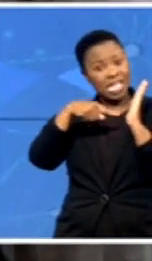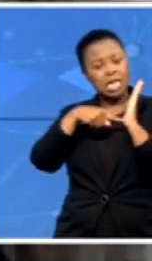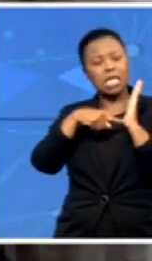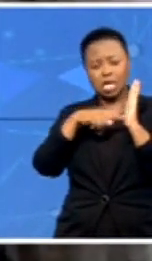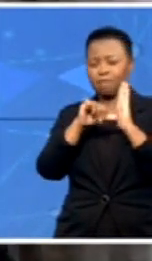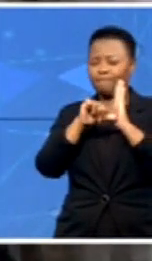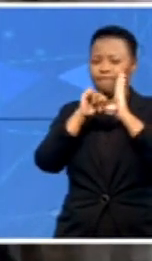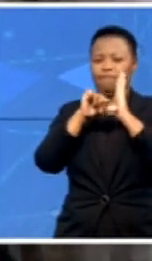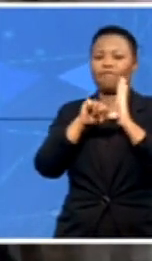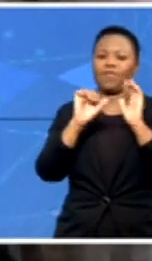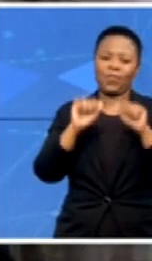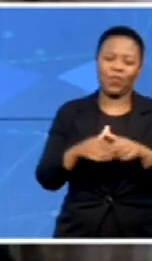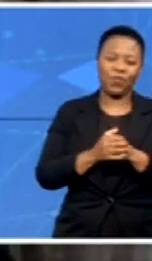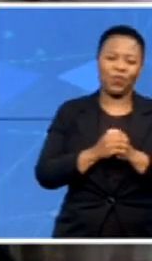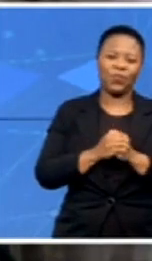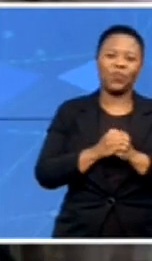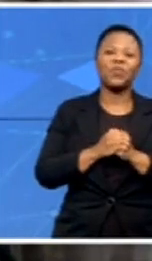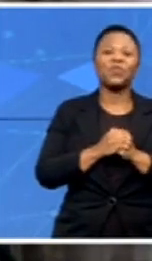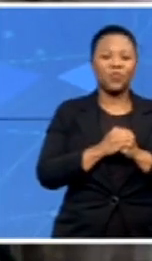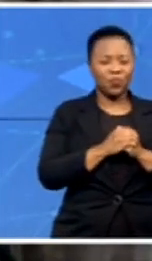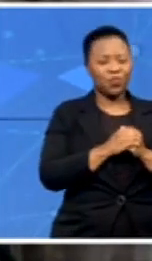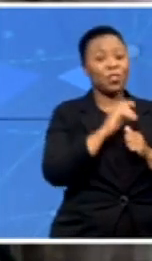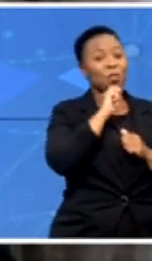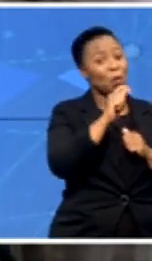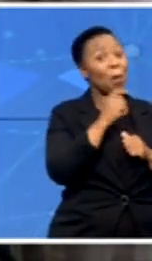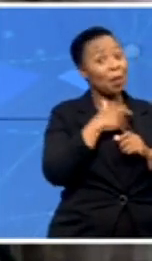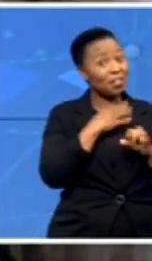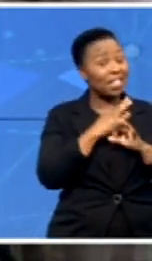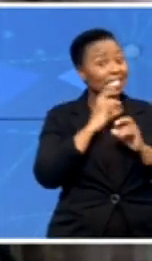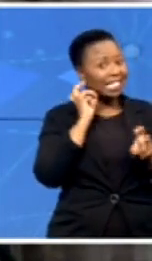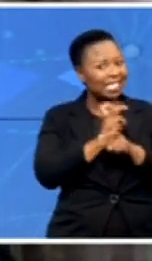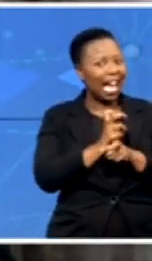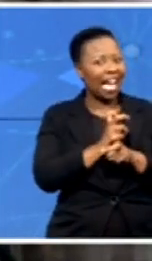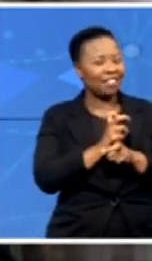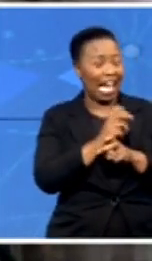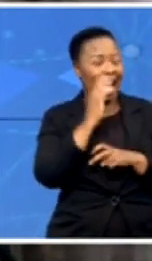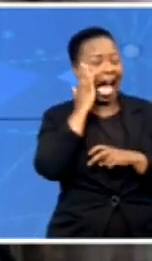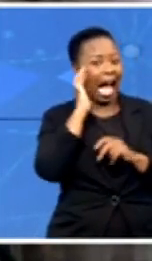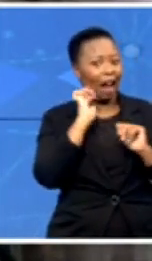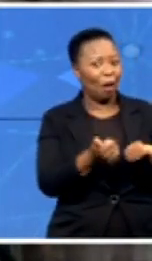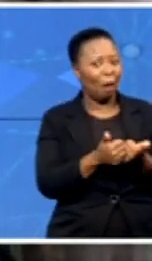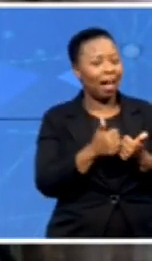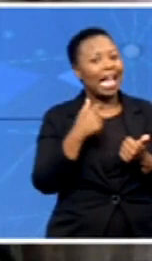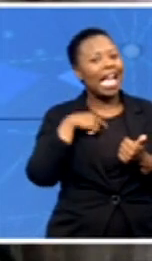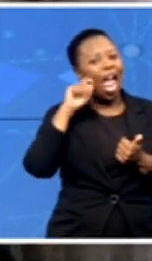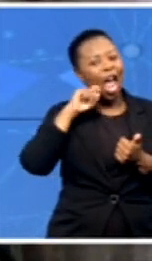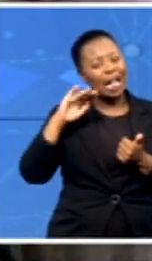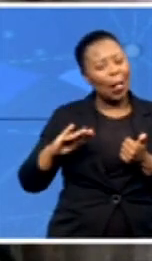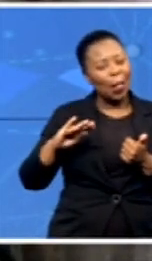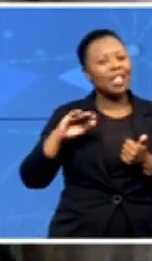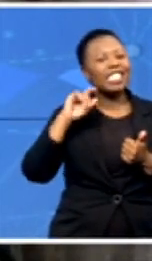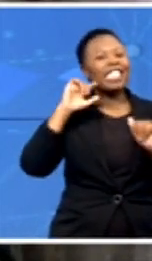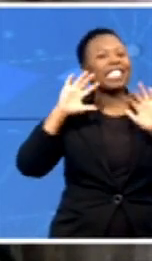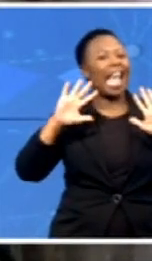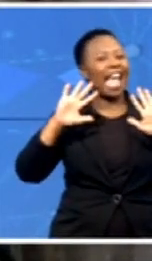Reggie, being a parent is tough. I know I'm raising a 10-year-old who's going on 21. But no doubt,